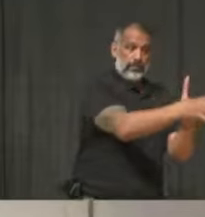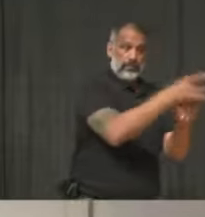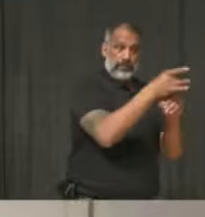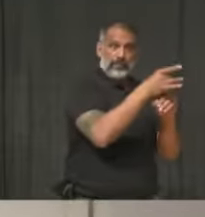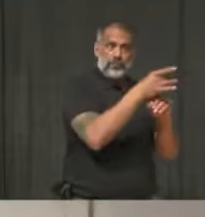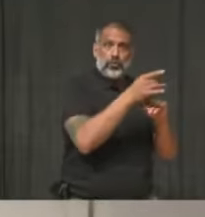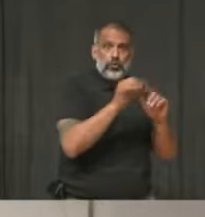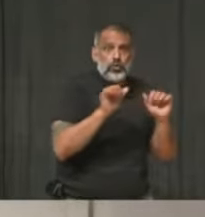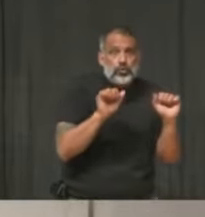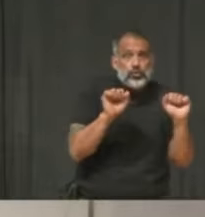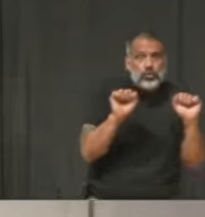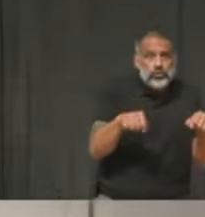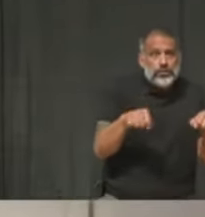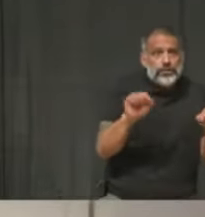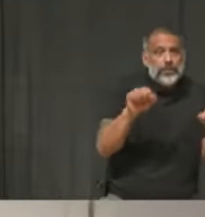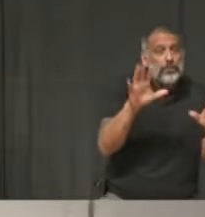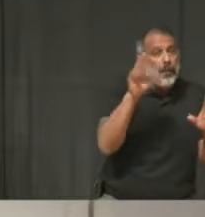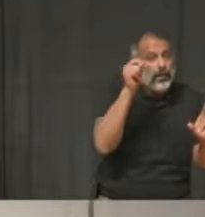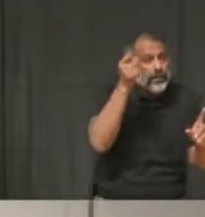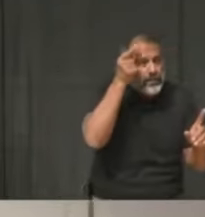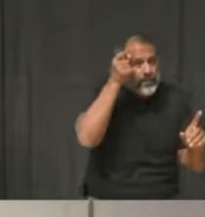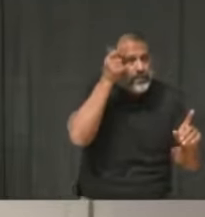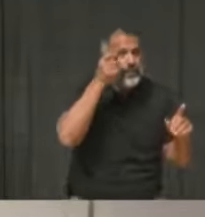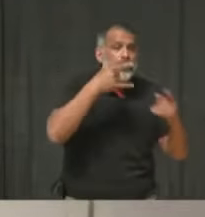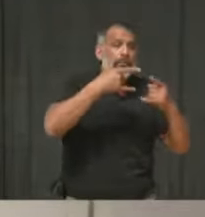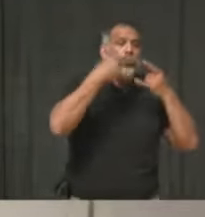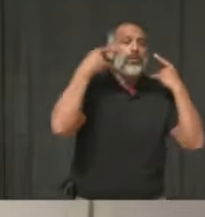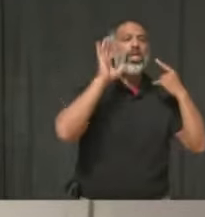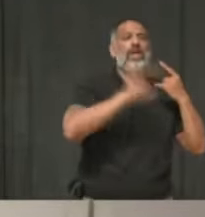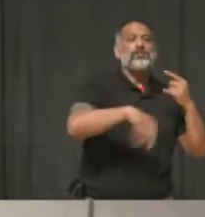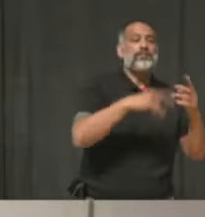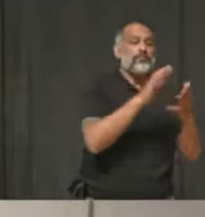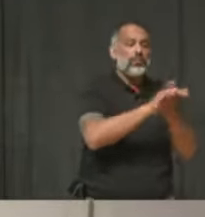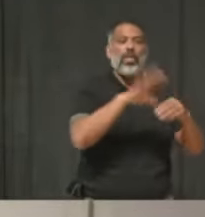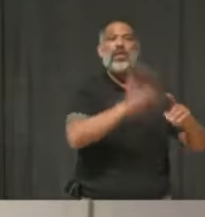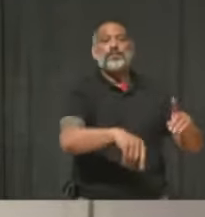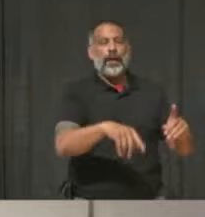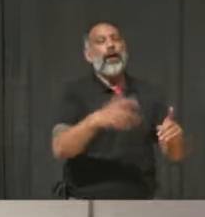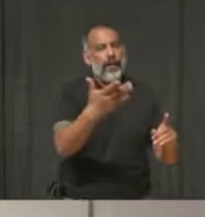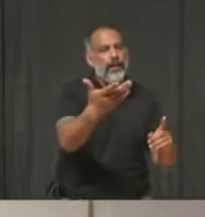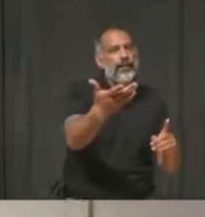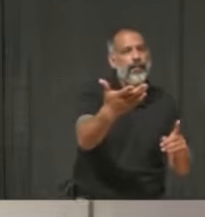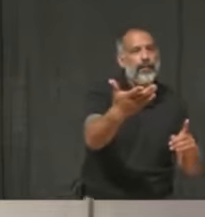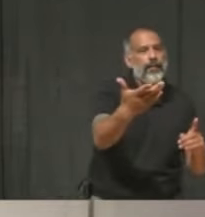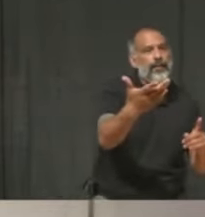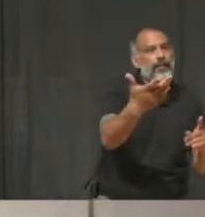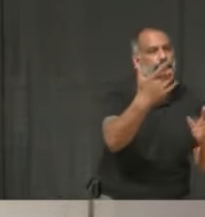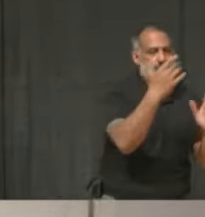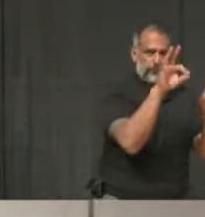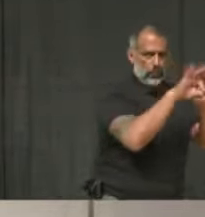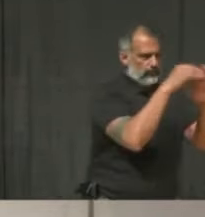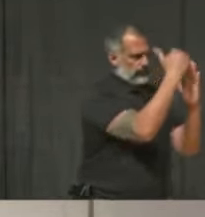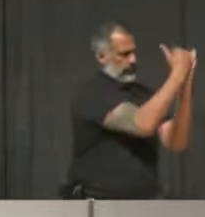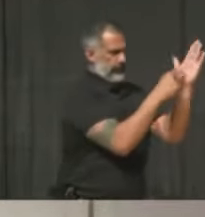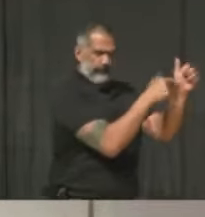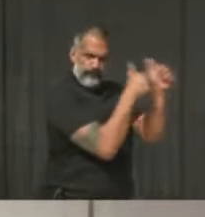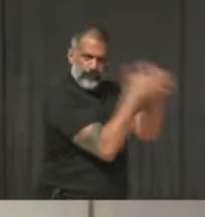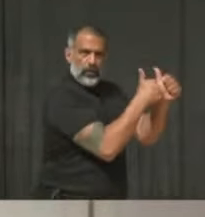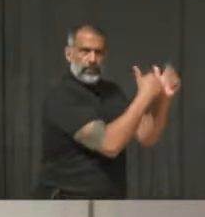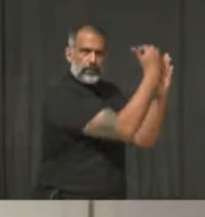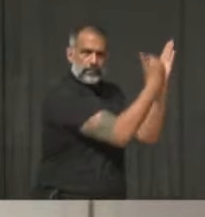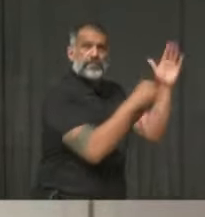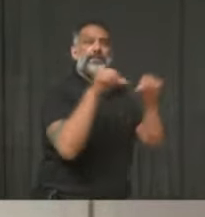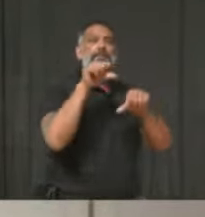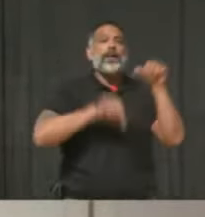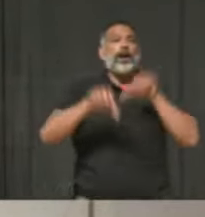slip in terms of, you know, letting go of all the safeguards. But what is clear is that if we just stick to